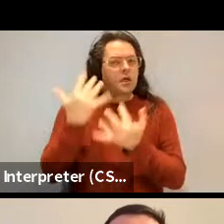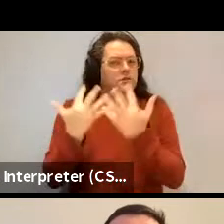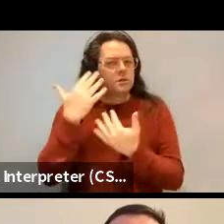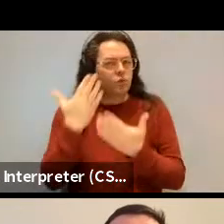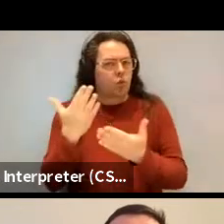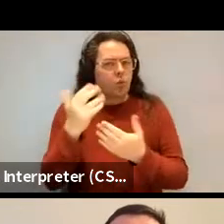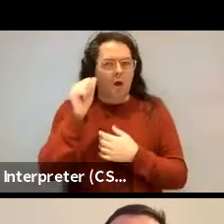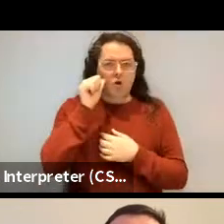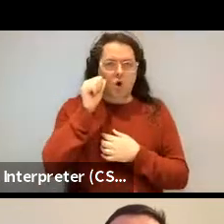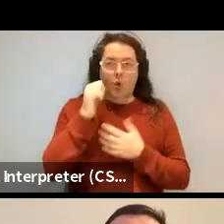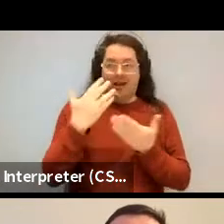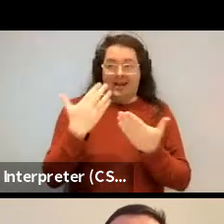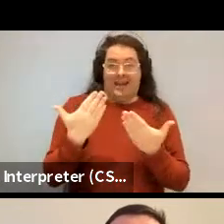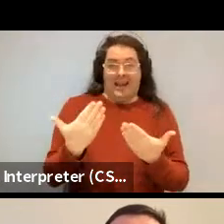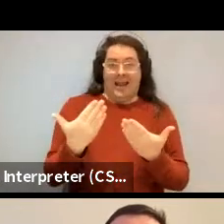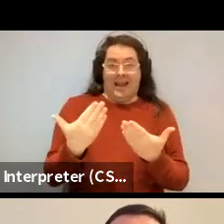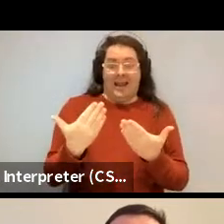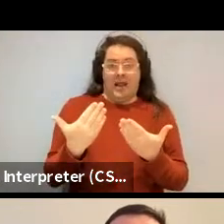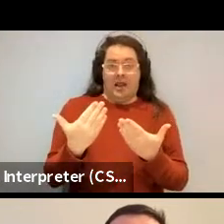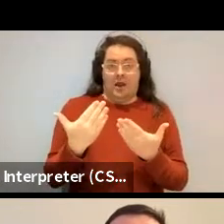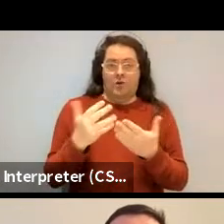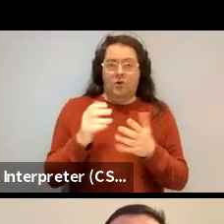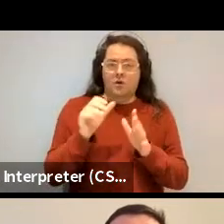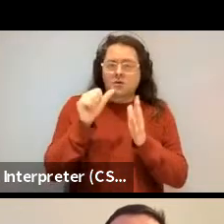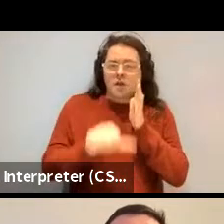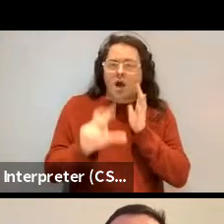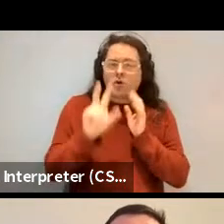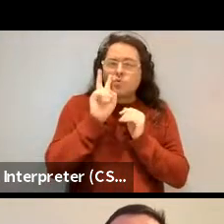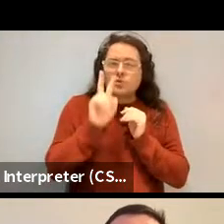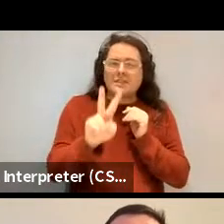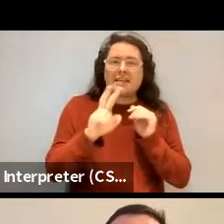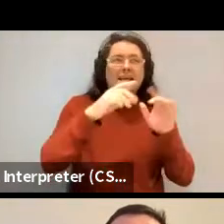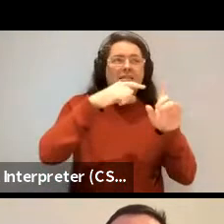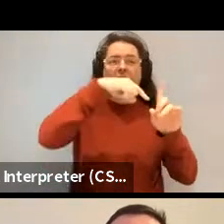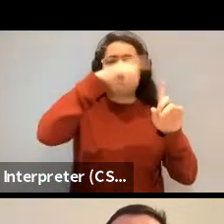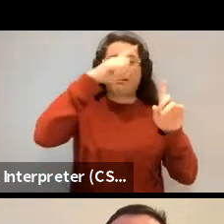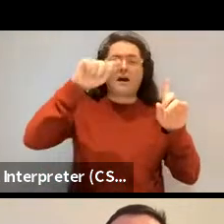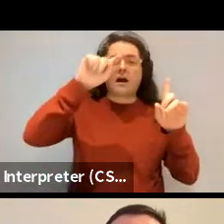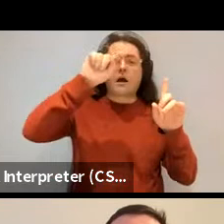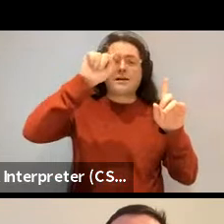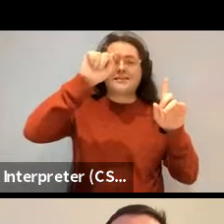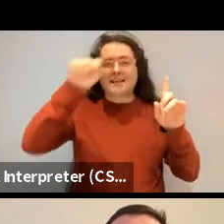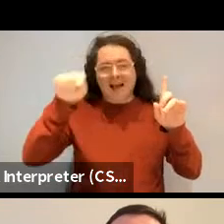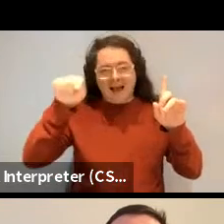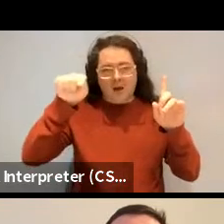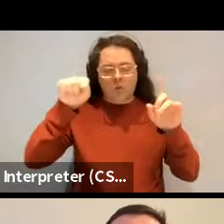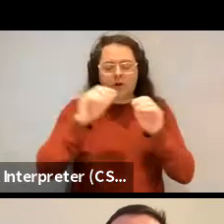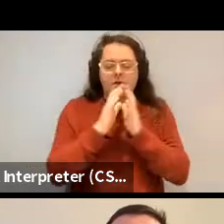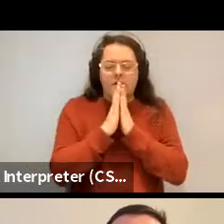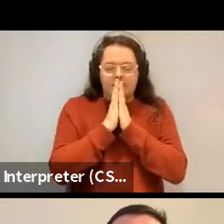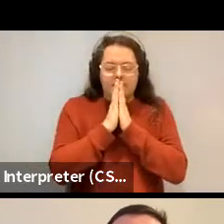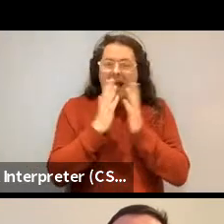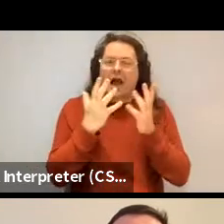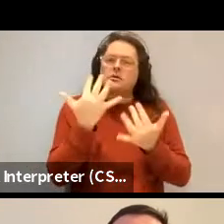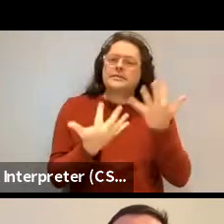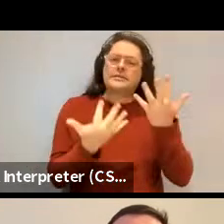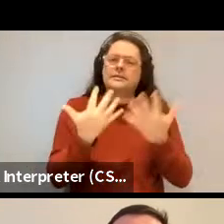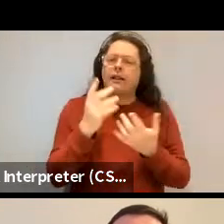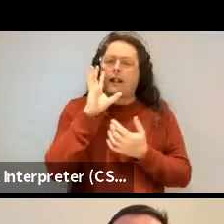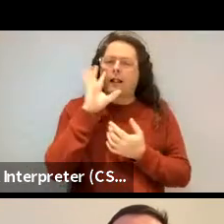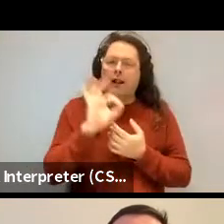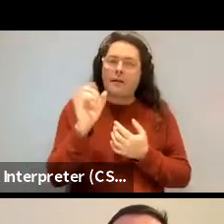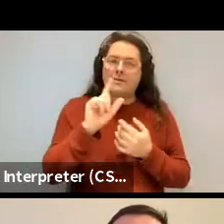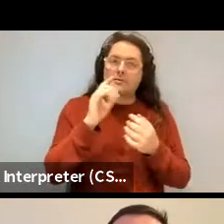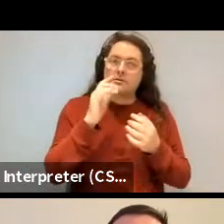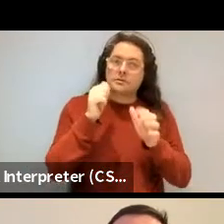there's been a downturn, just a tick that's visible in the figures, but it doesn't come out when you do the modeling that, um, people